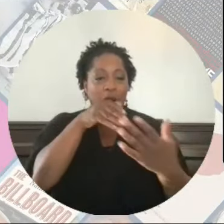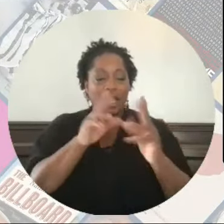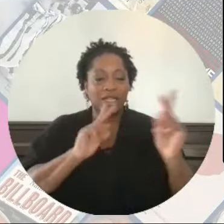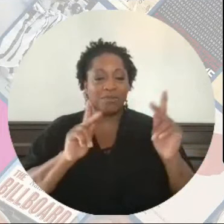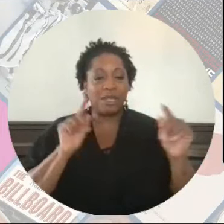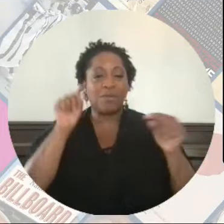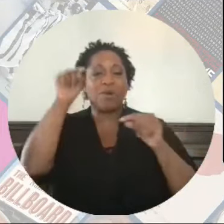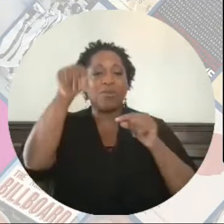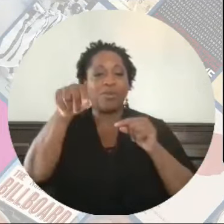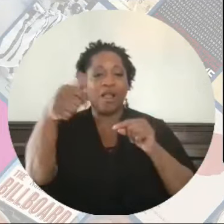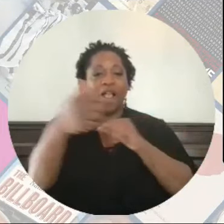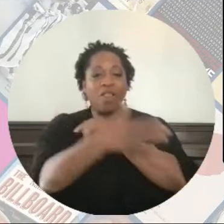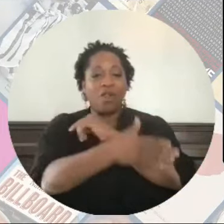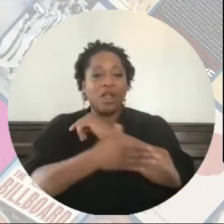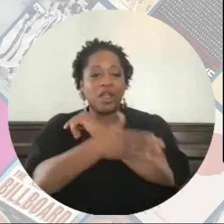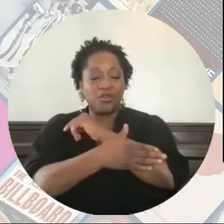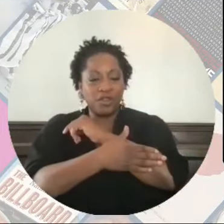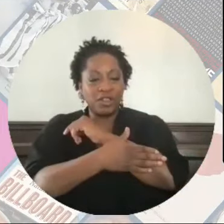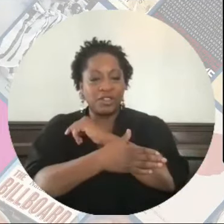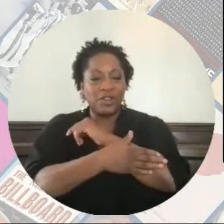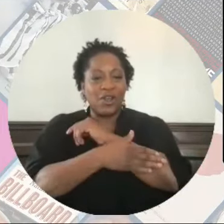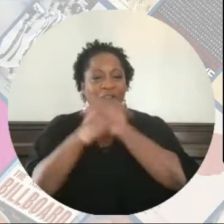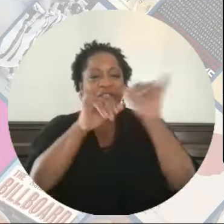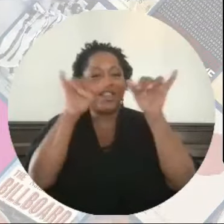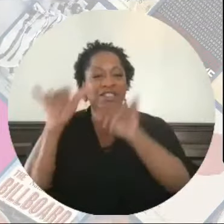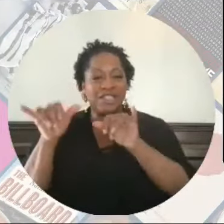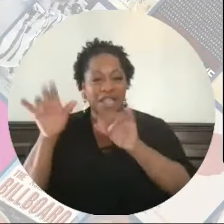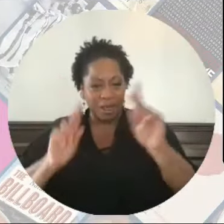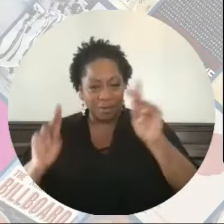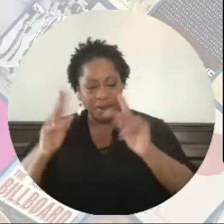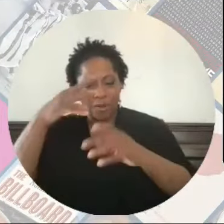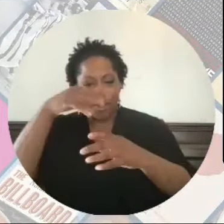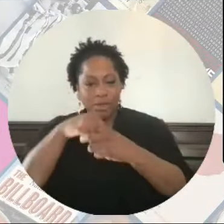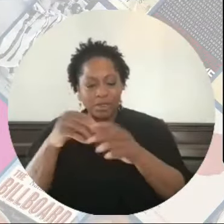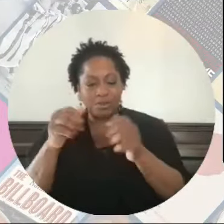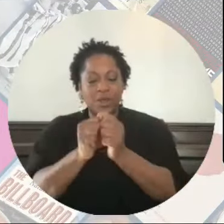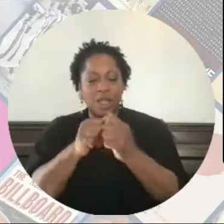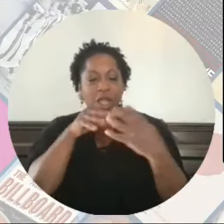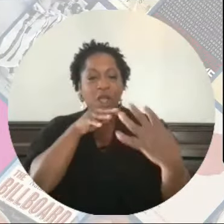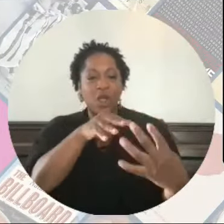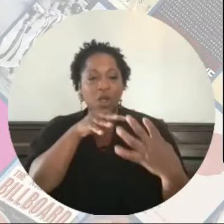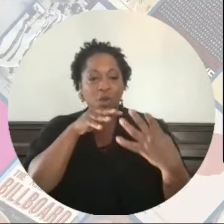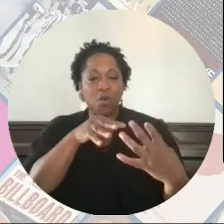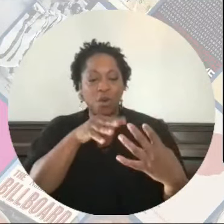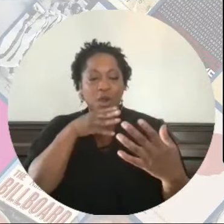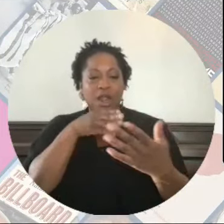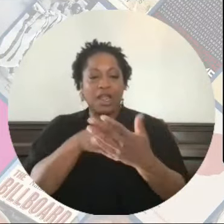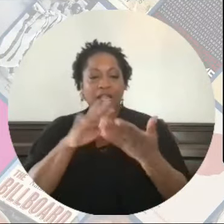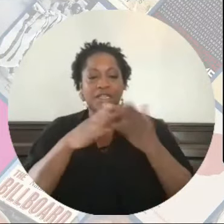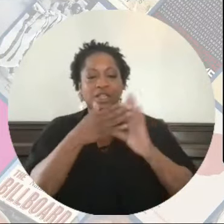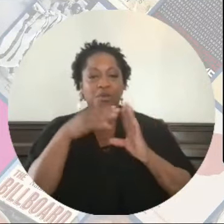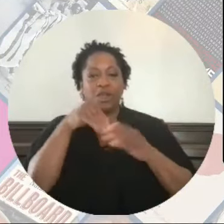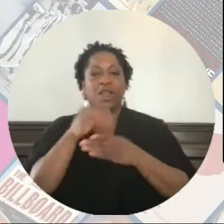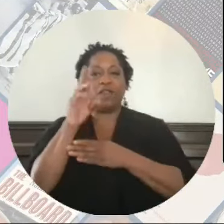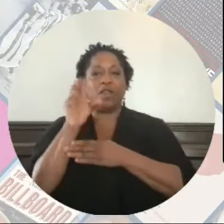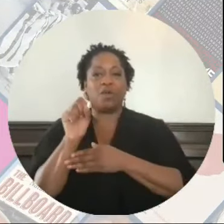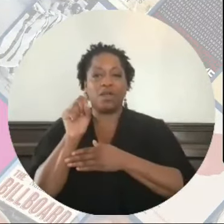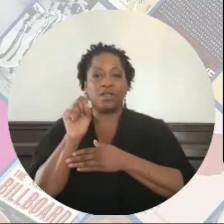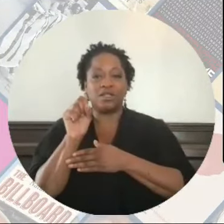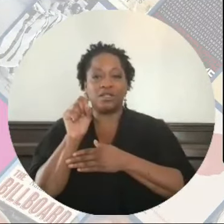people abroad are the same forces that participate in warfare against our communities here.